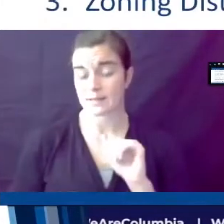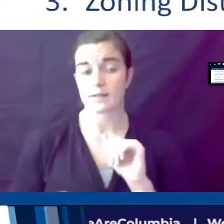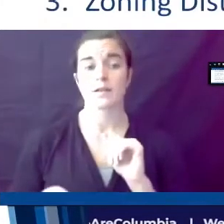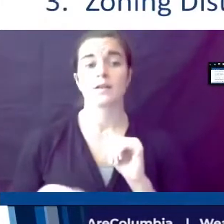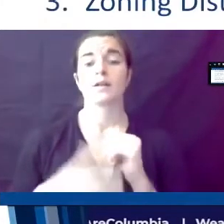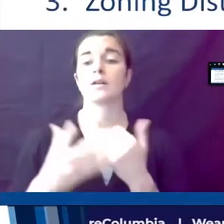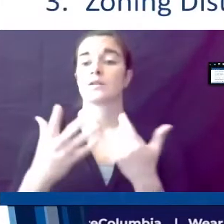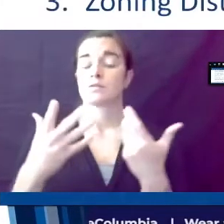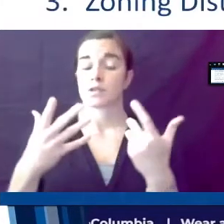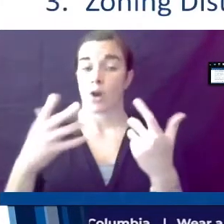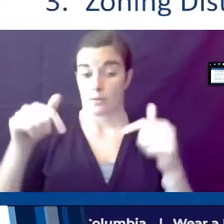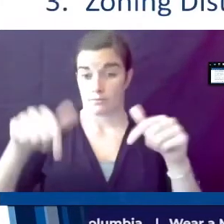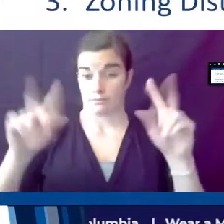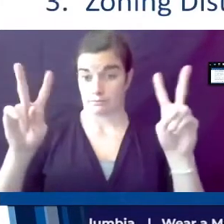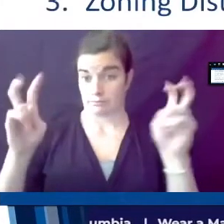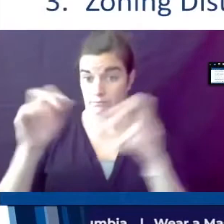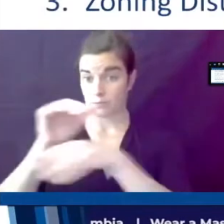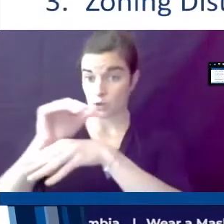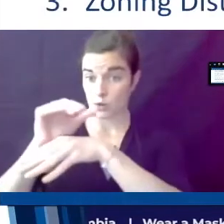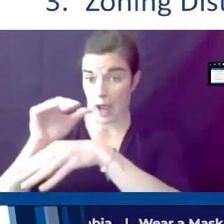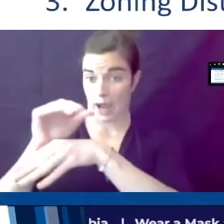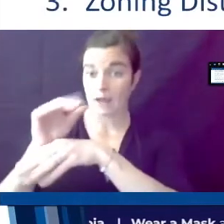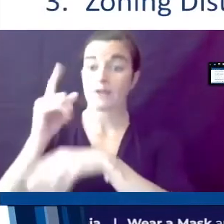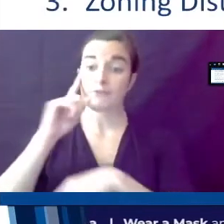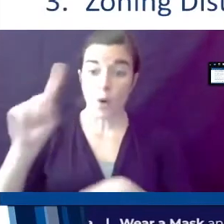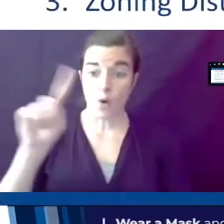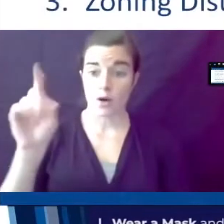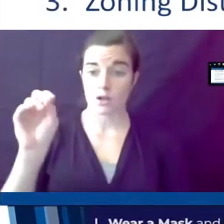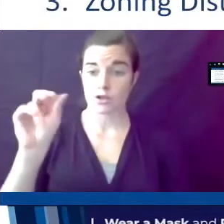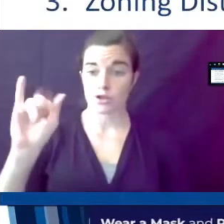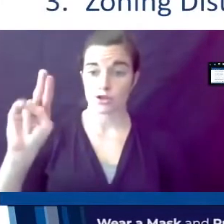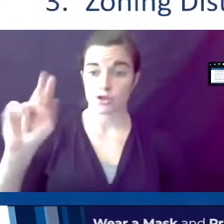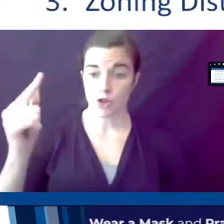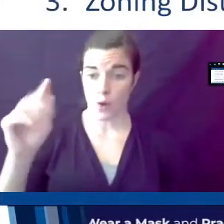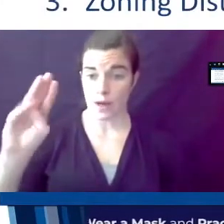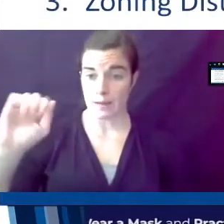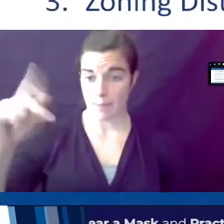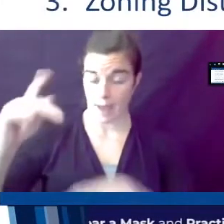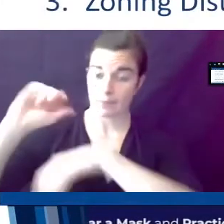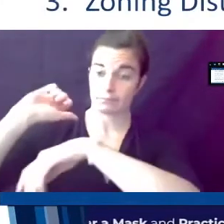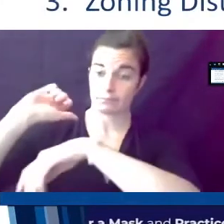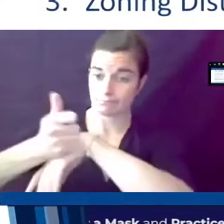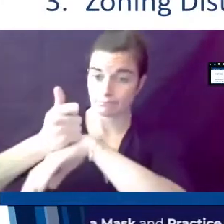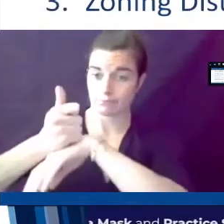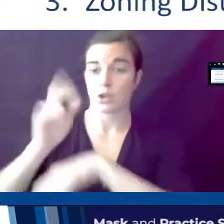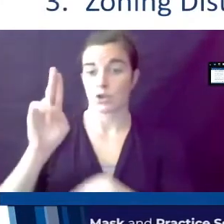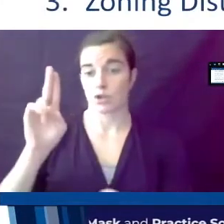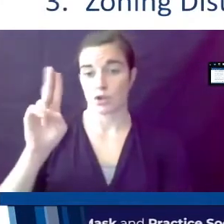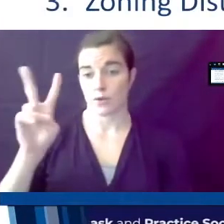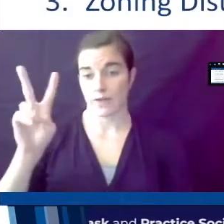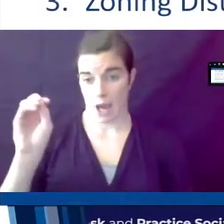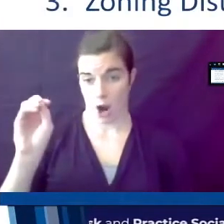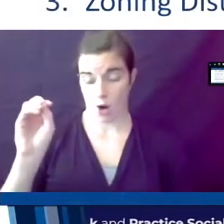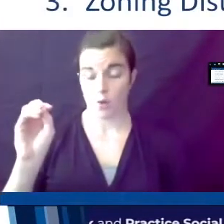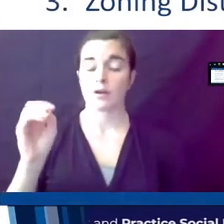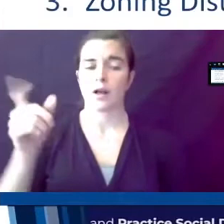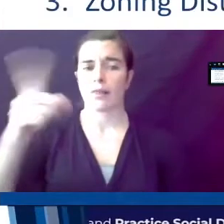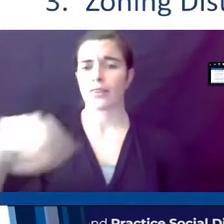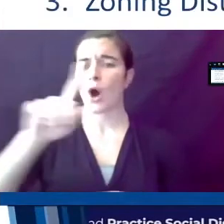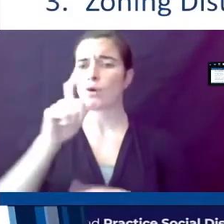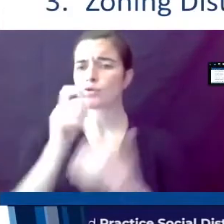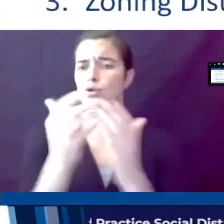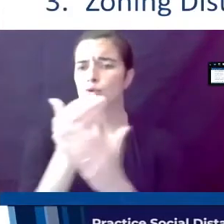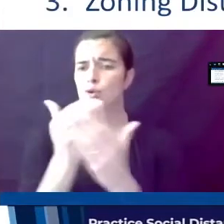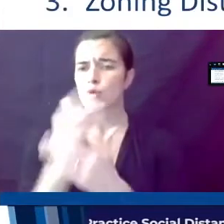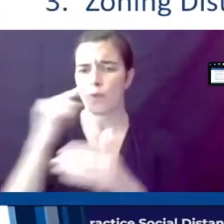before council tonight is consideration of the zoning map to implement the recently adopted UDO, for those who may be new to